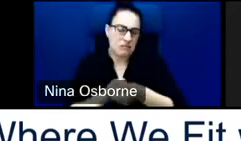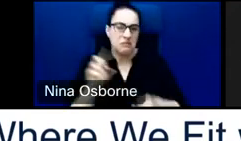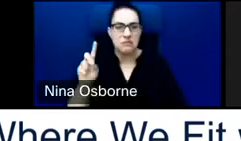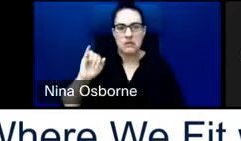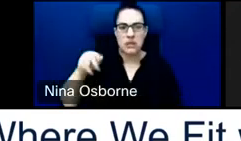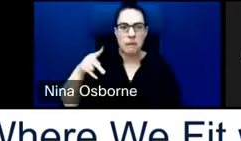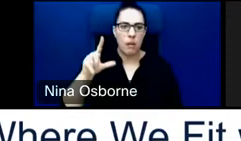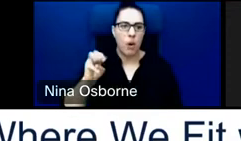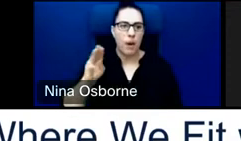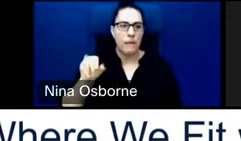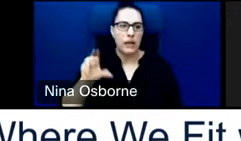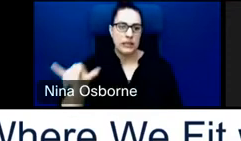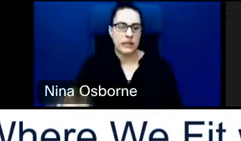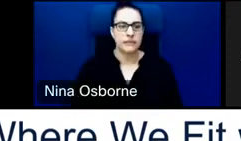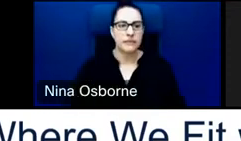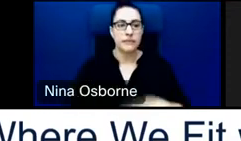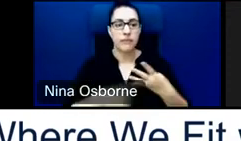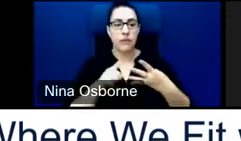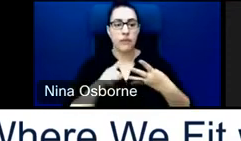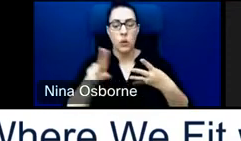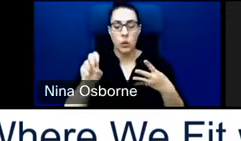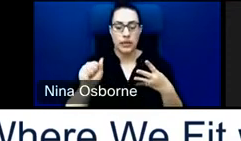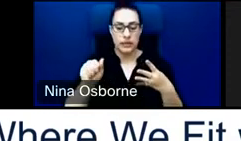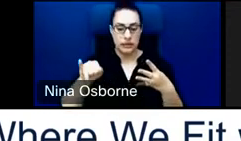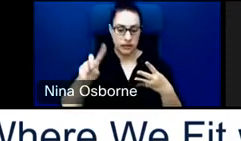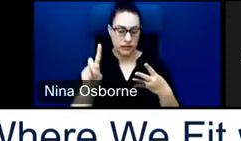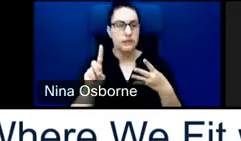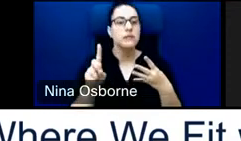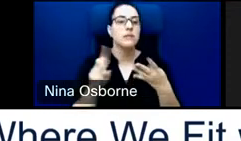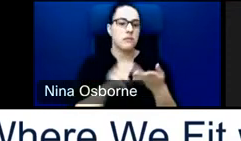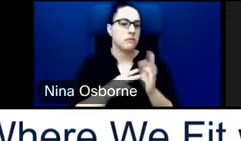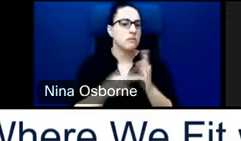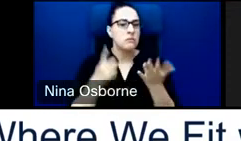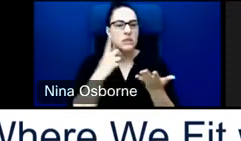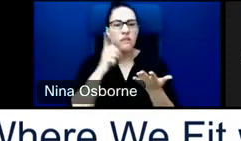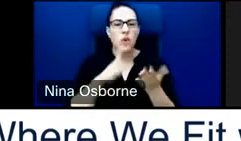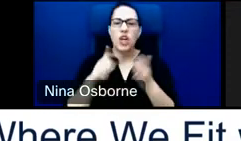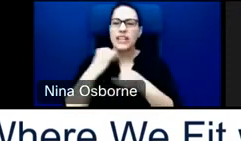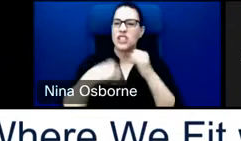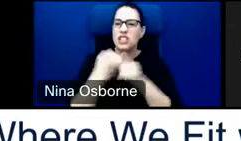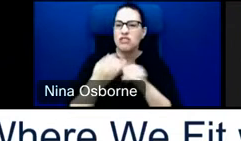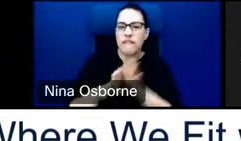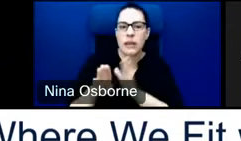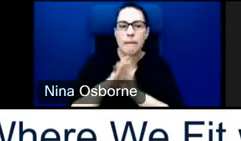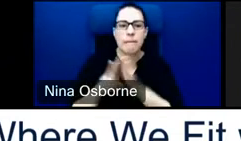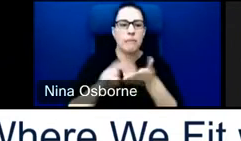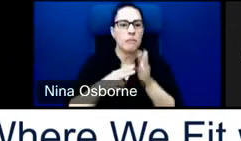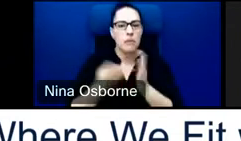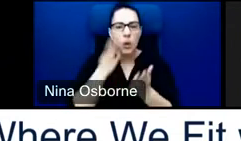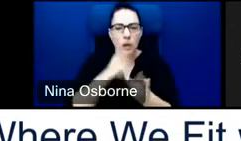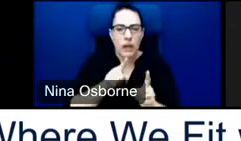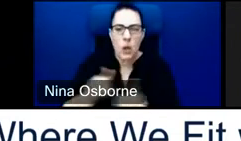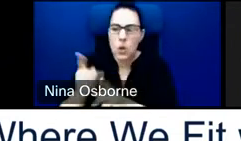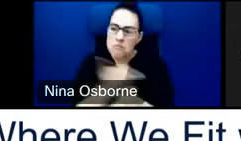that's the US Agency for International Development. That's the group that really works a lot on issues related to humanitarian issues,